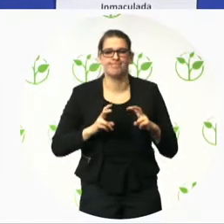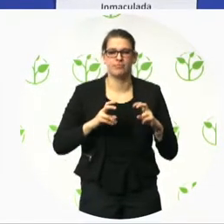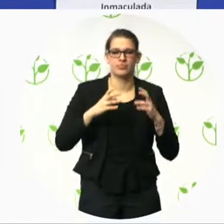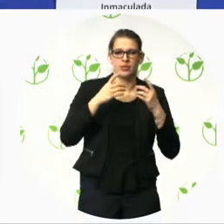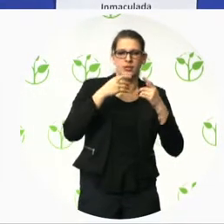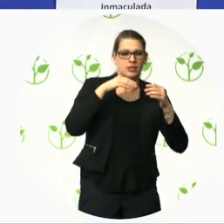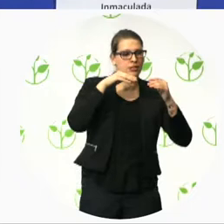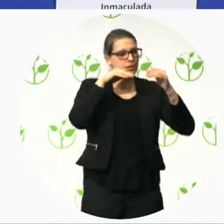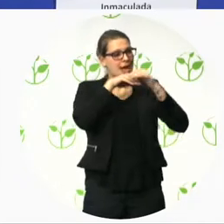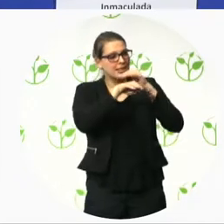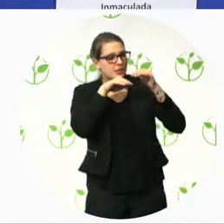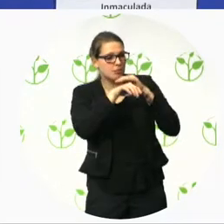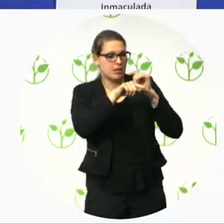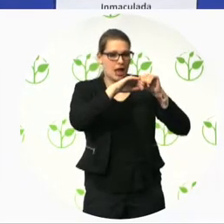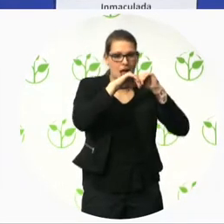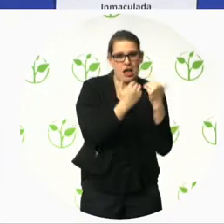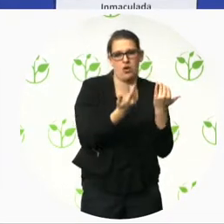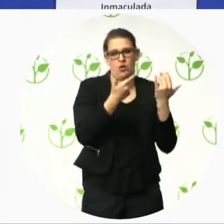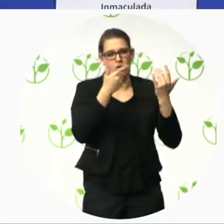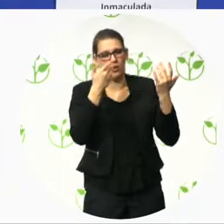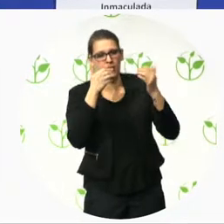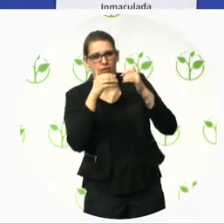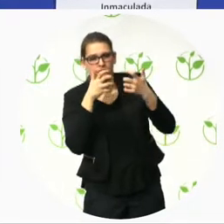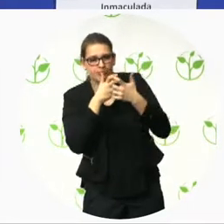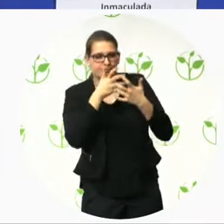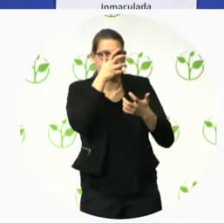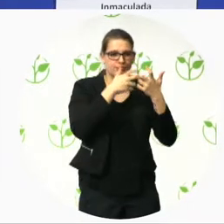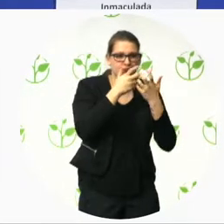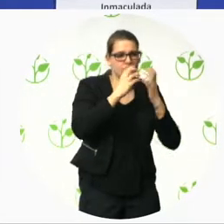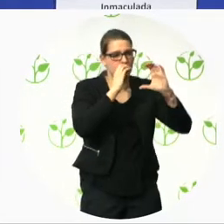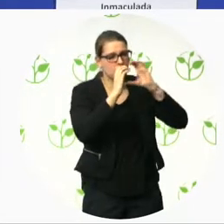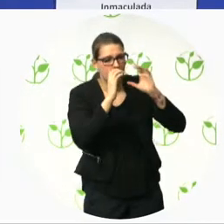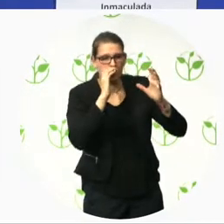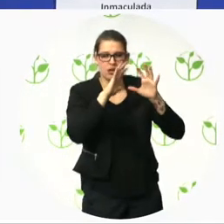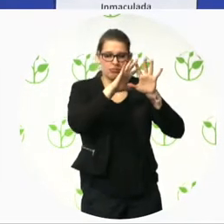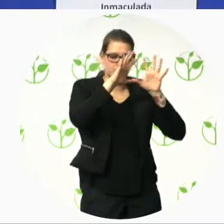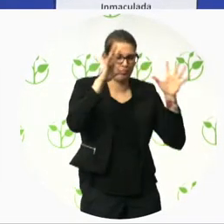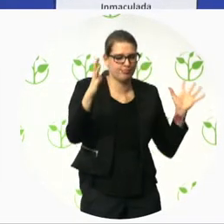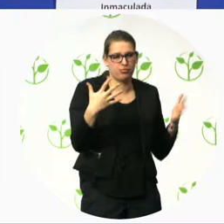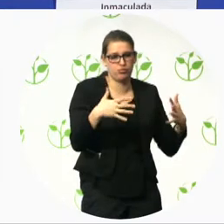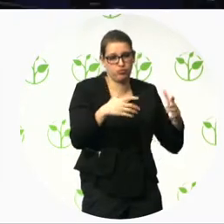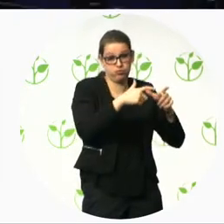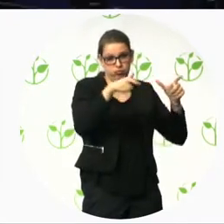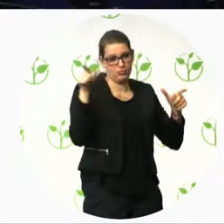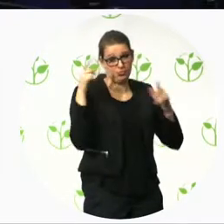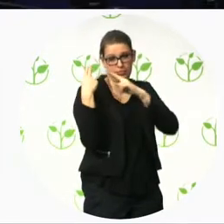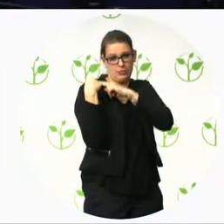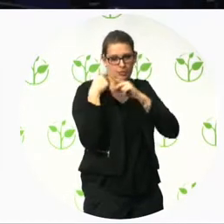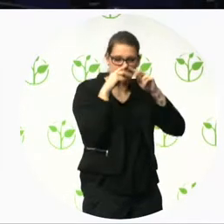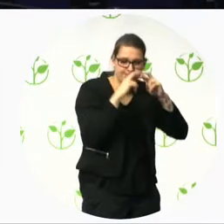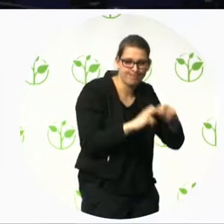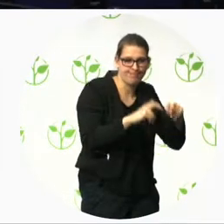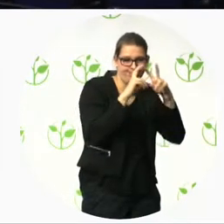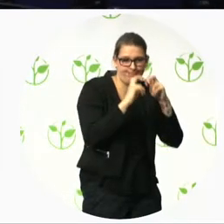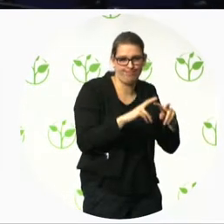relevant for today, but also a directive, very important piece of legislation on web accessibility. So, Gail, the floor